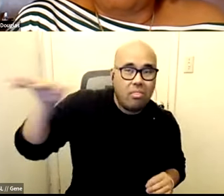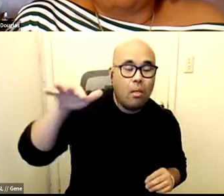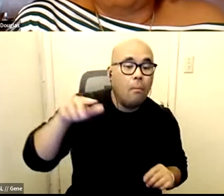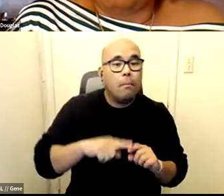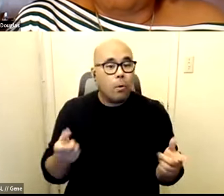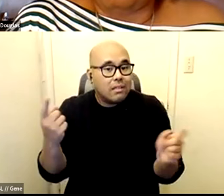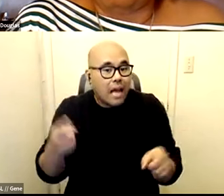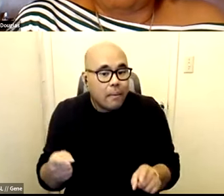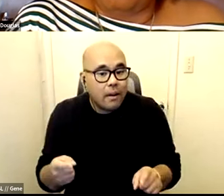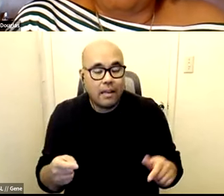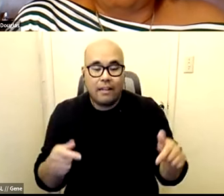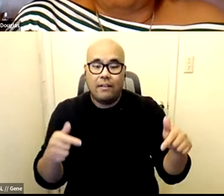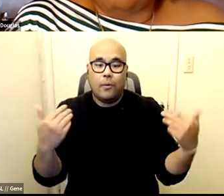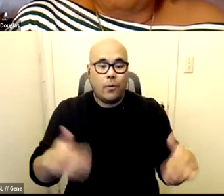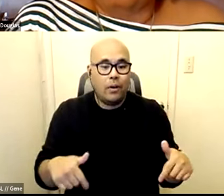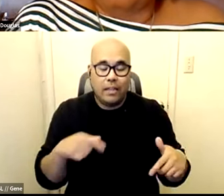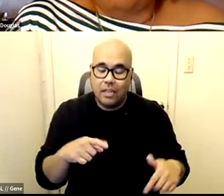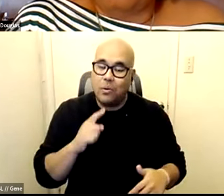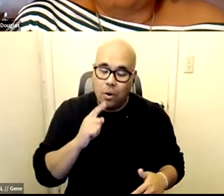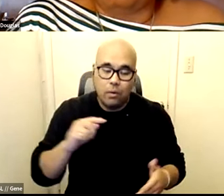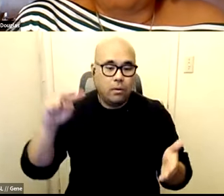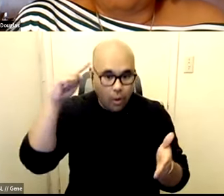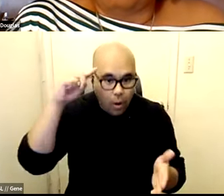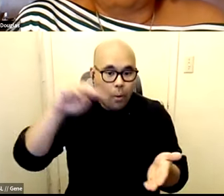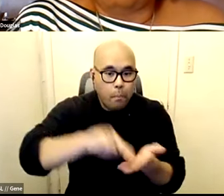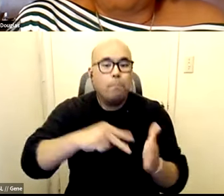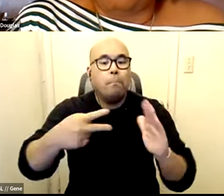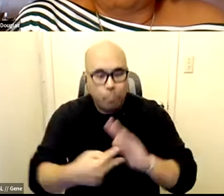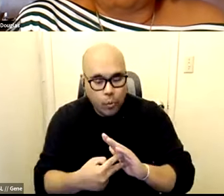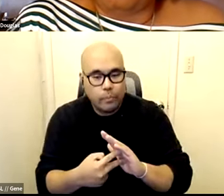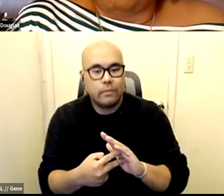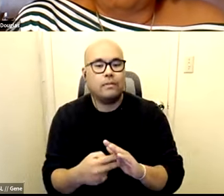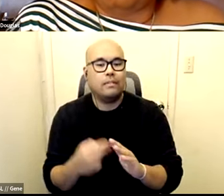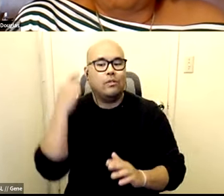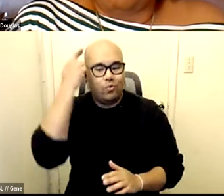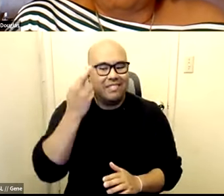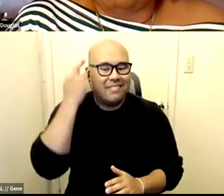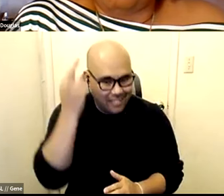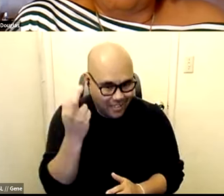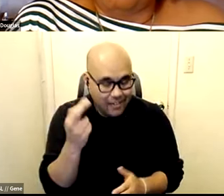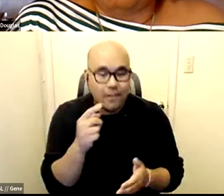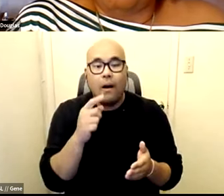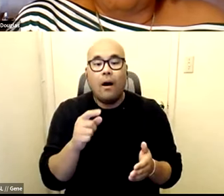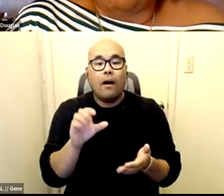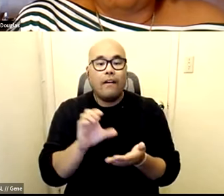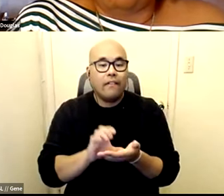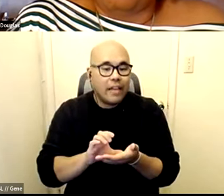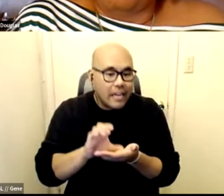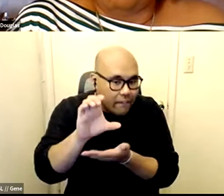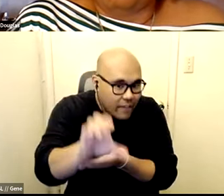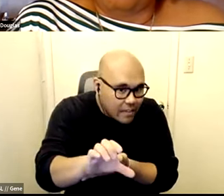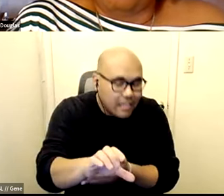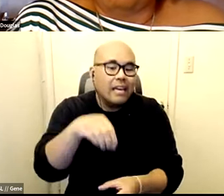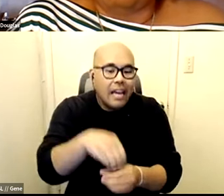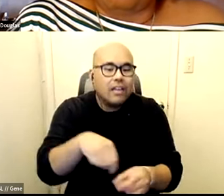is these are very intentional justifications of investing in institutions